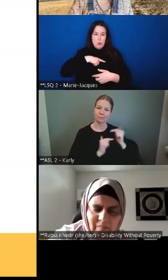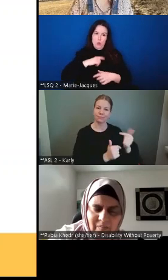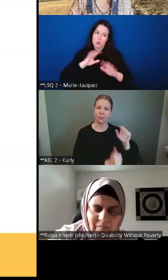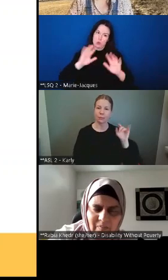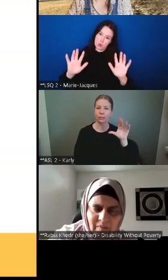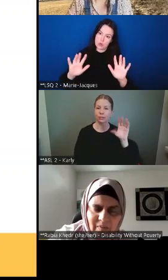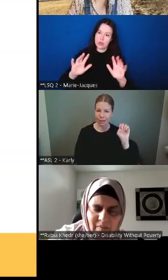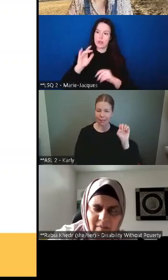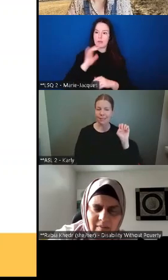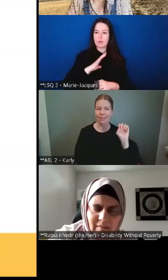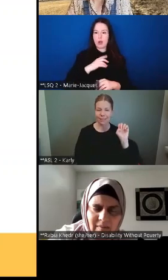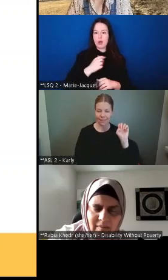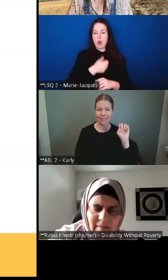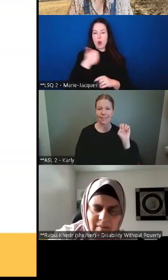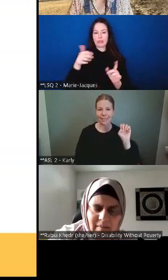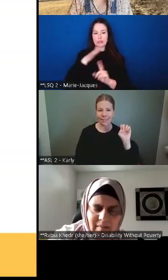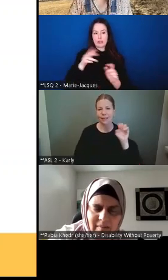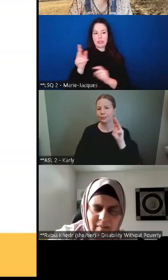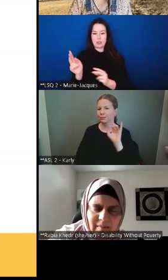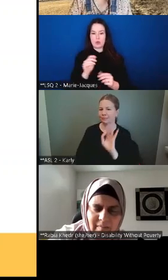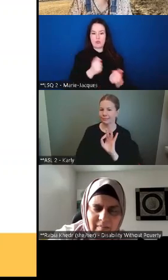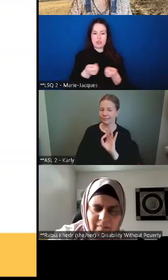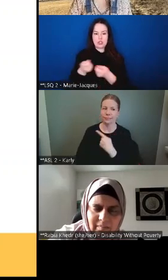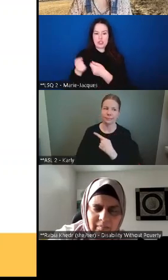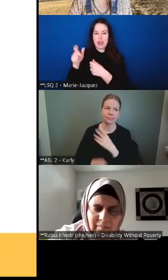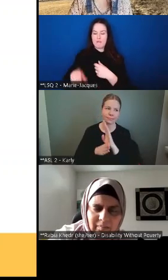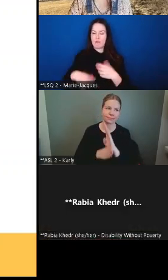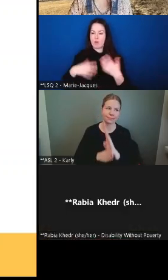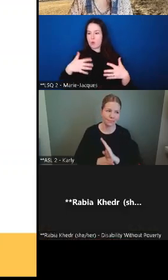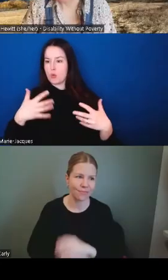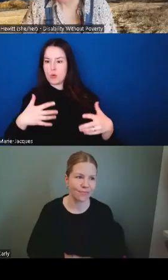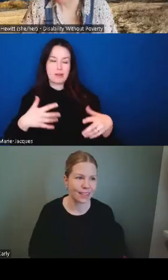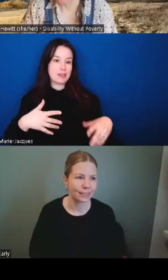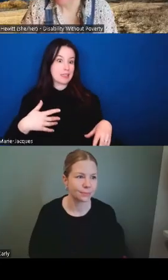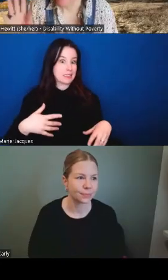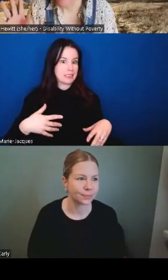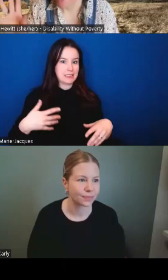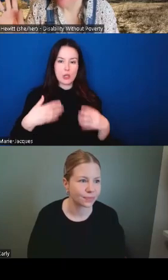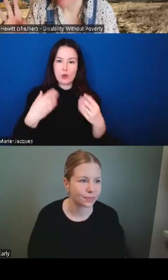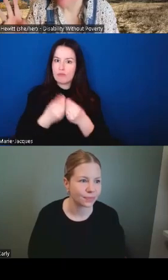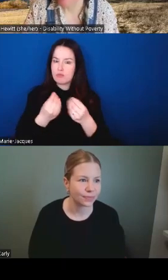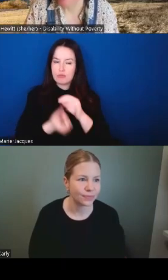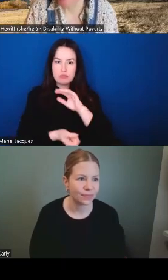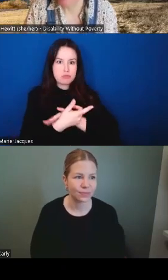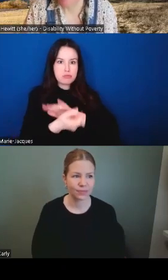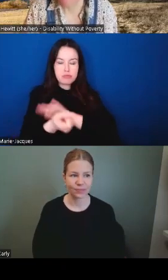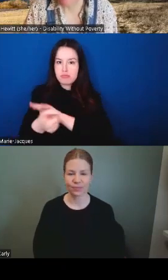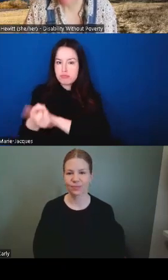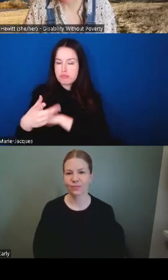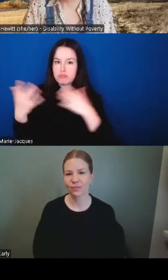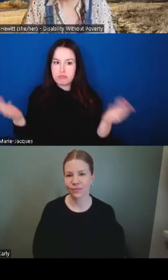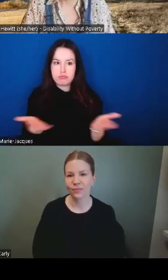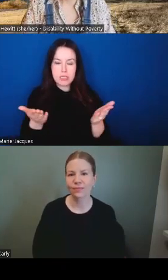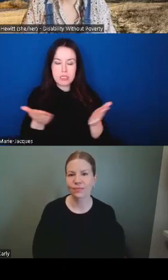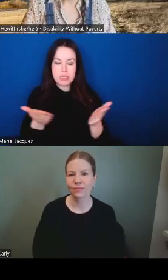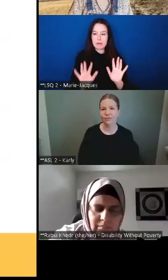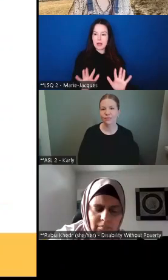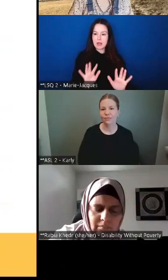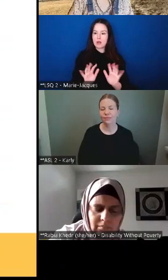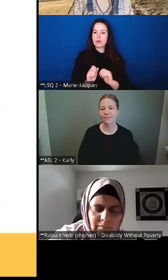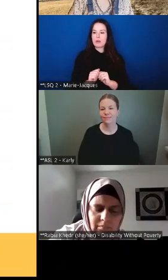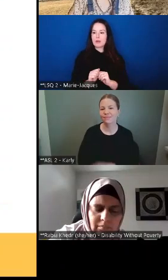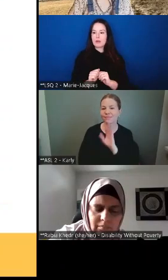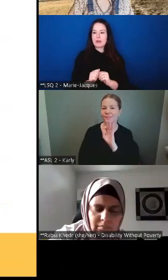have we have a lot going on as ever and um i'm just going to say to you farewell and good safe travels rabia